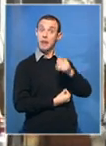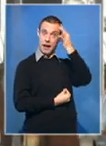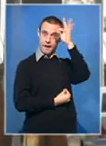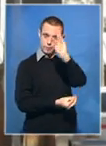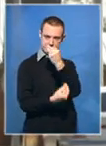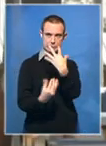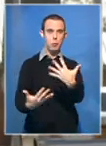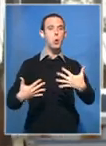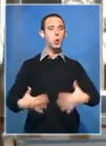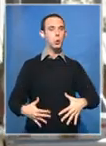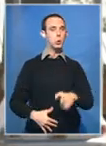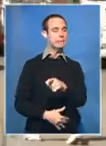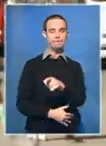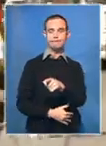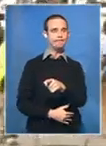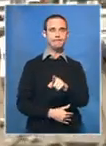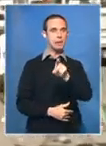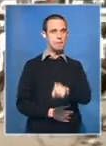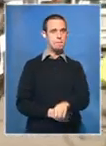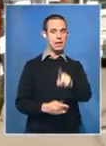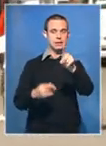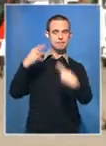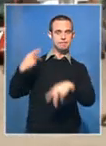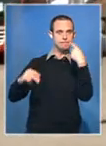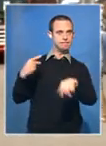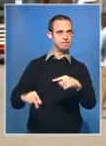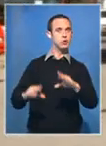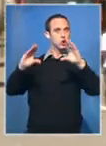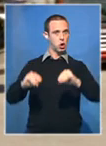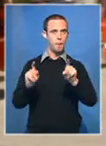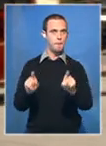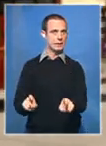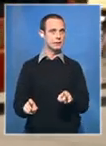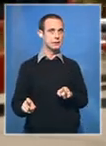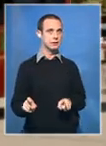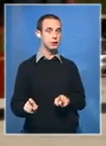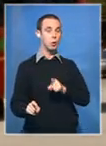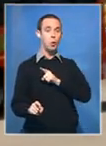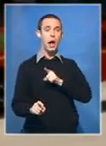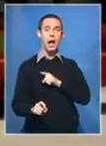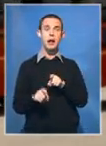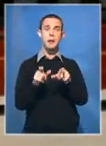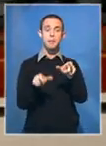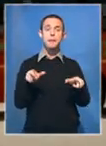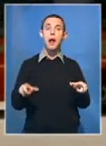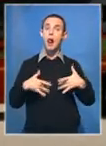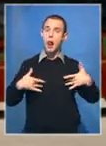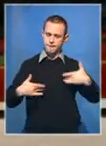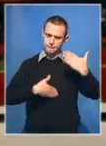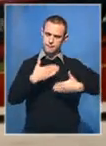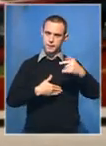condemning the victimization of foreign nationals, and for additional measures to protect lives and property,